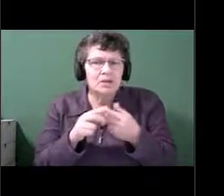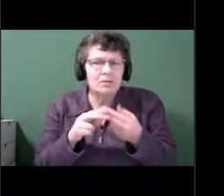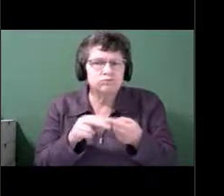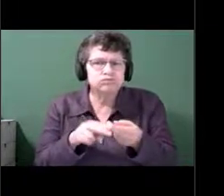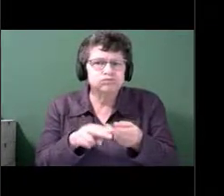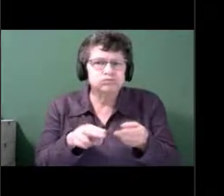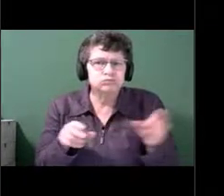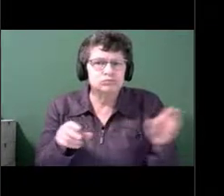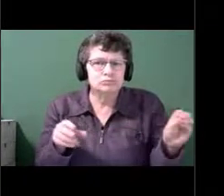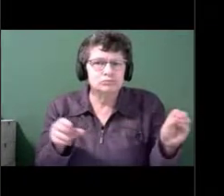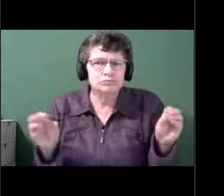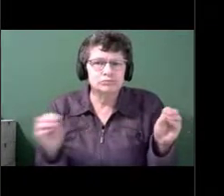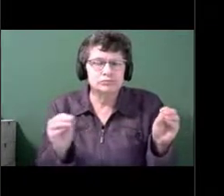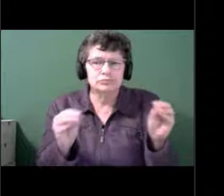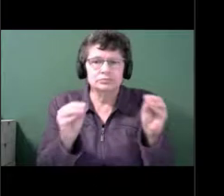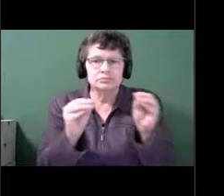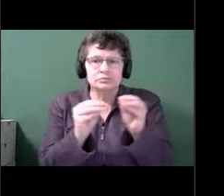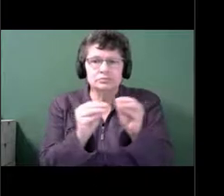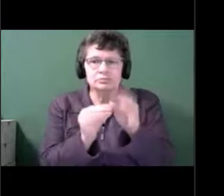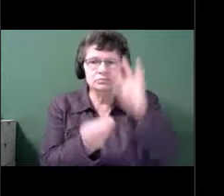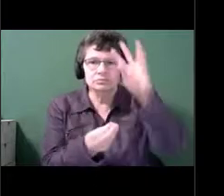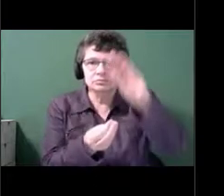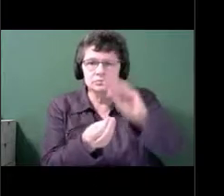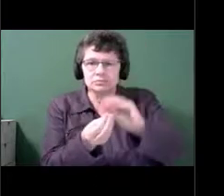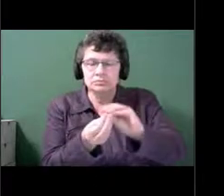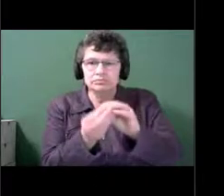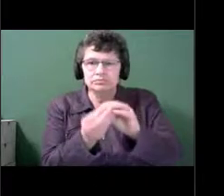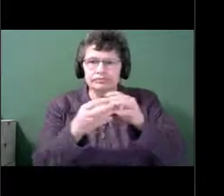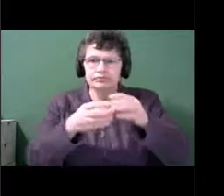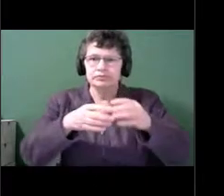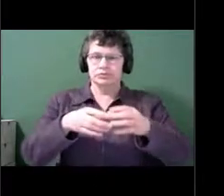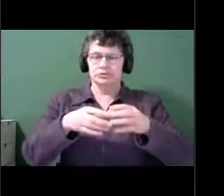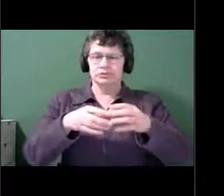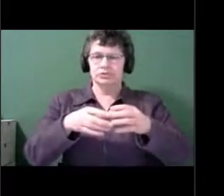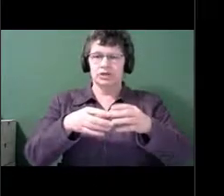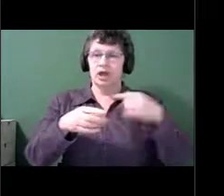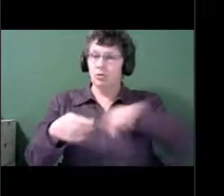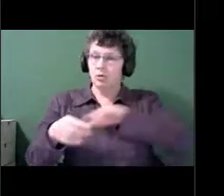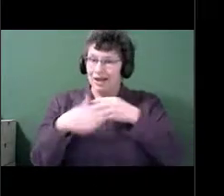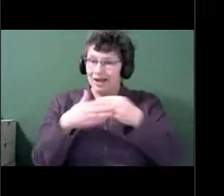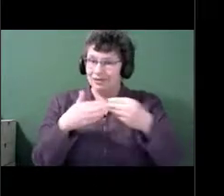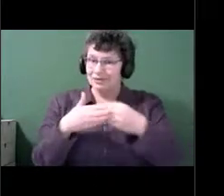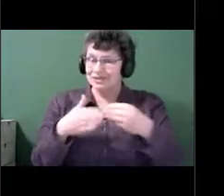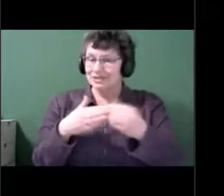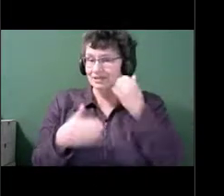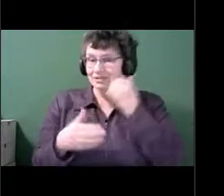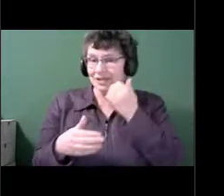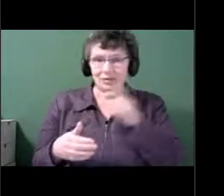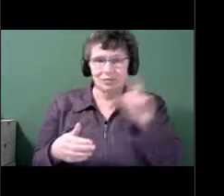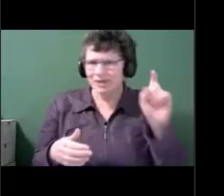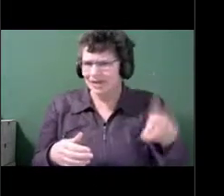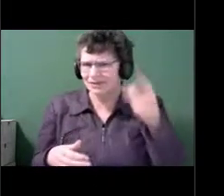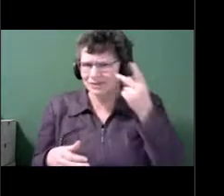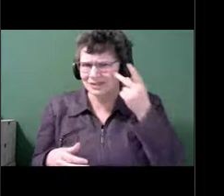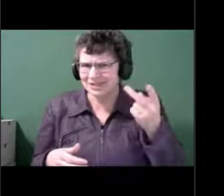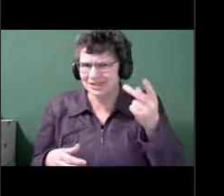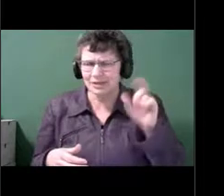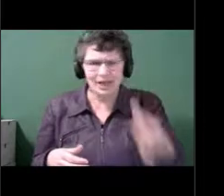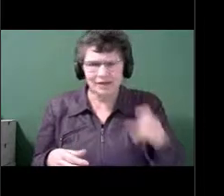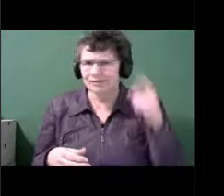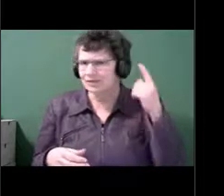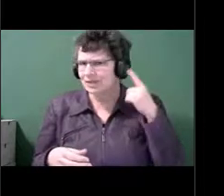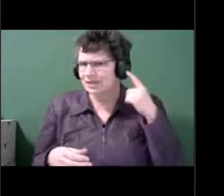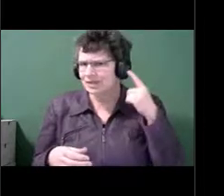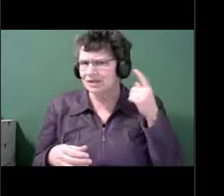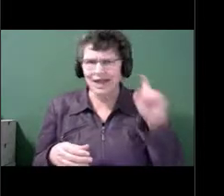because when we go out in everyday life, we have to hear, we have to see, we have to walk. And all of these things have to